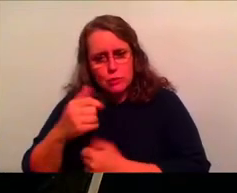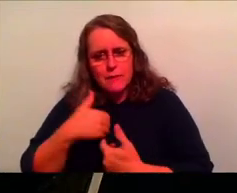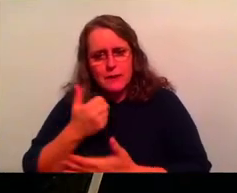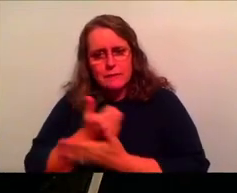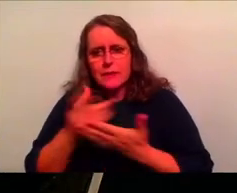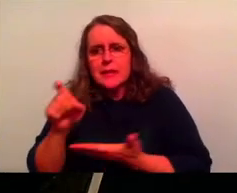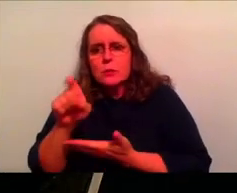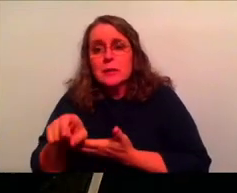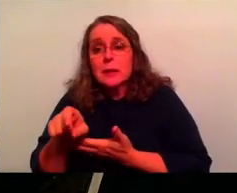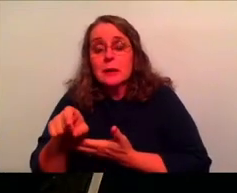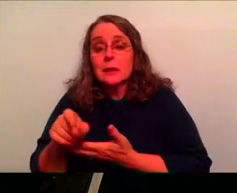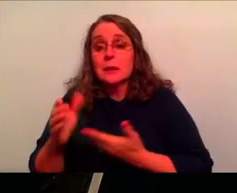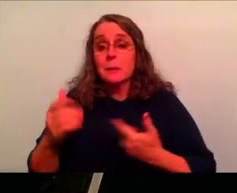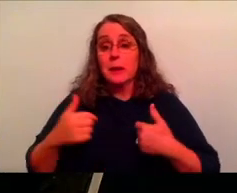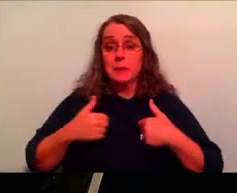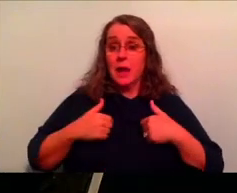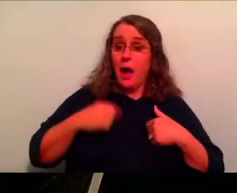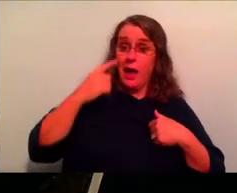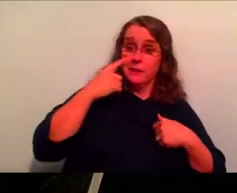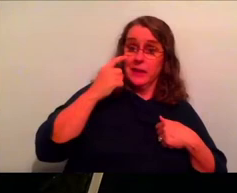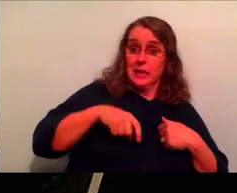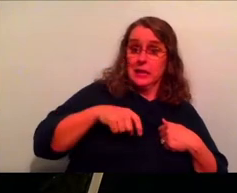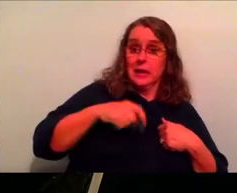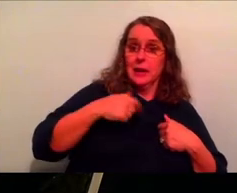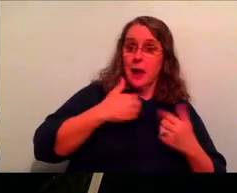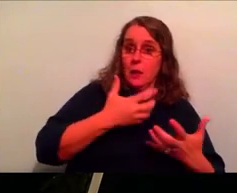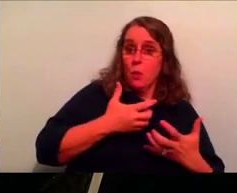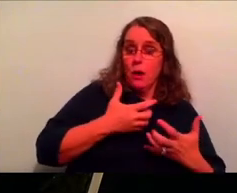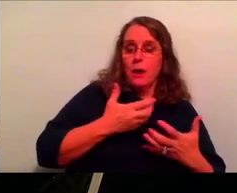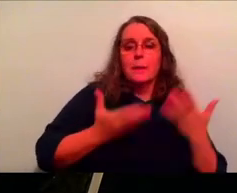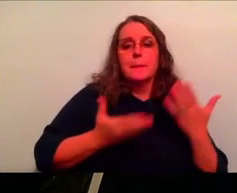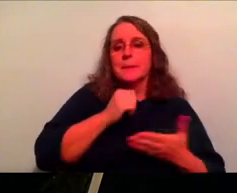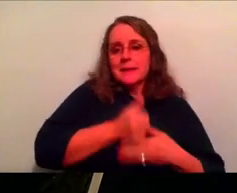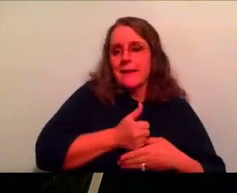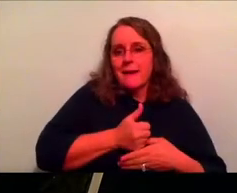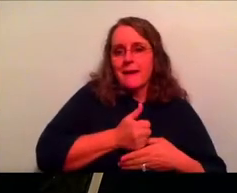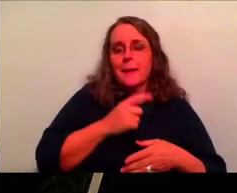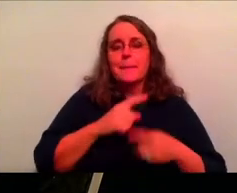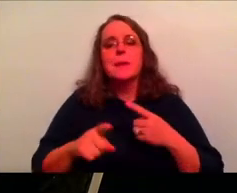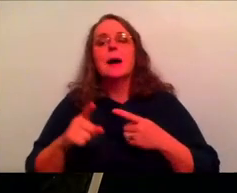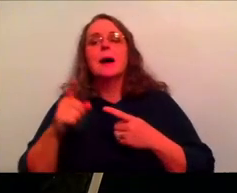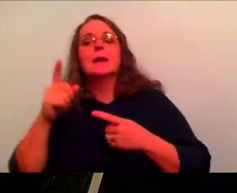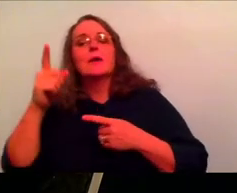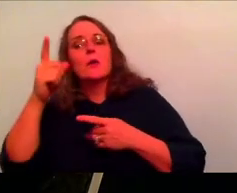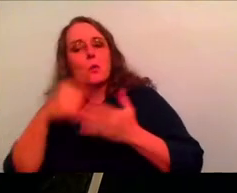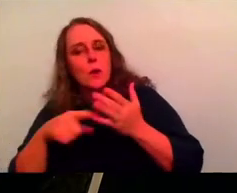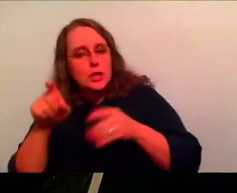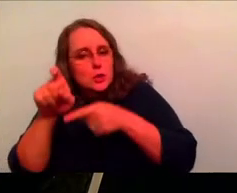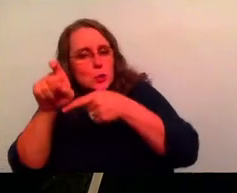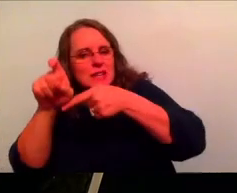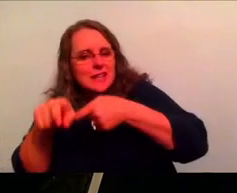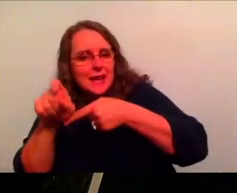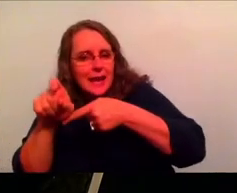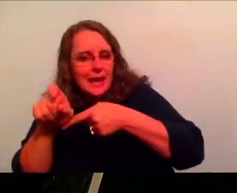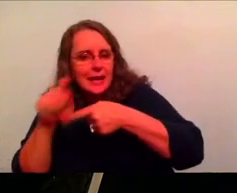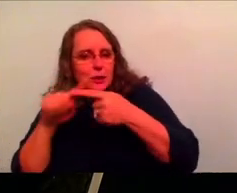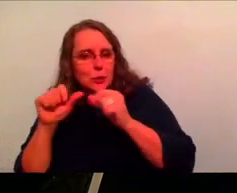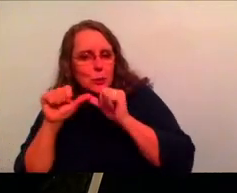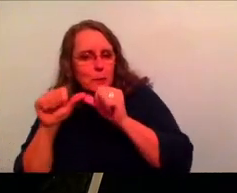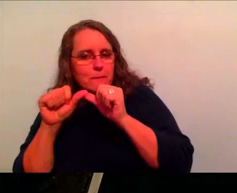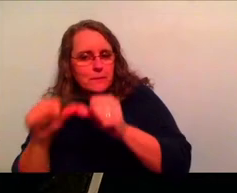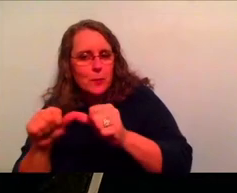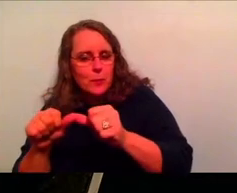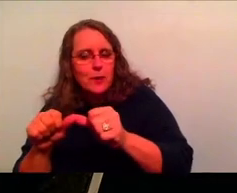may not be what you think you need or what you desire, but it will absolutely be what you need to keep moving forward. That is a